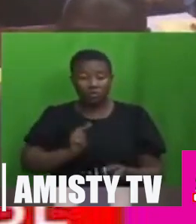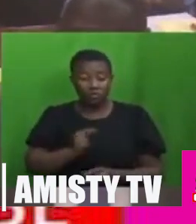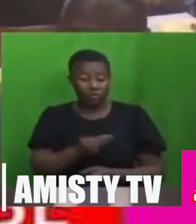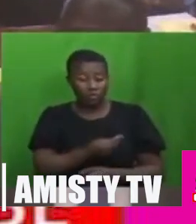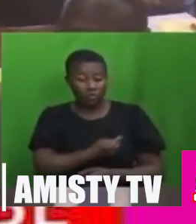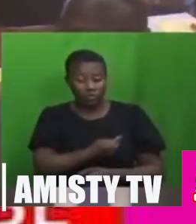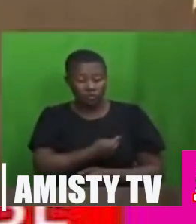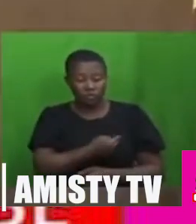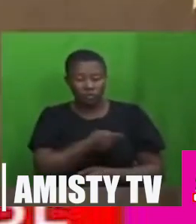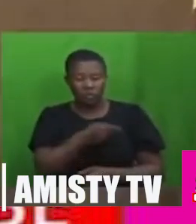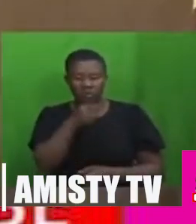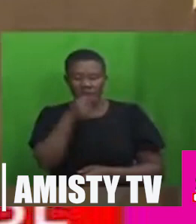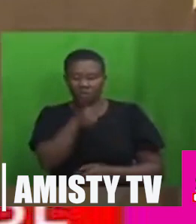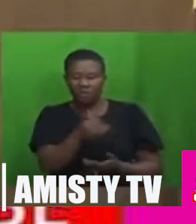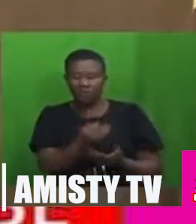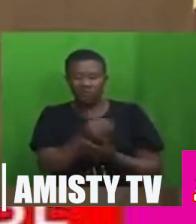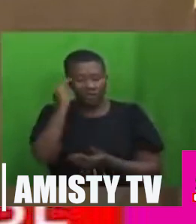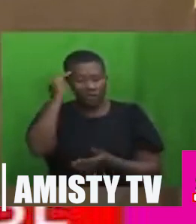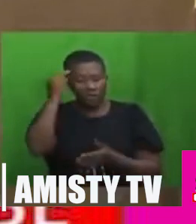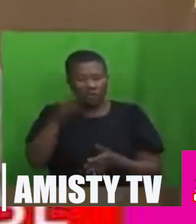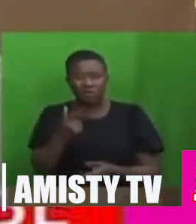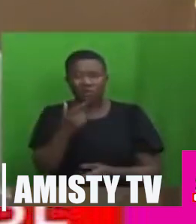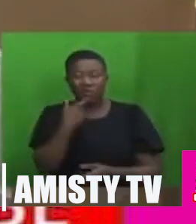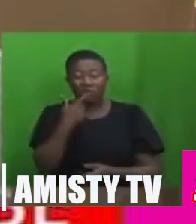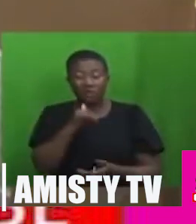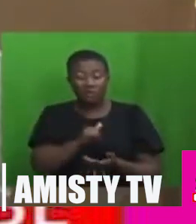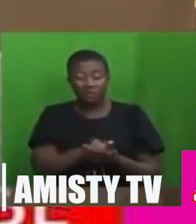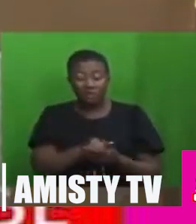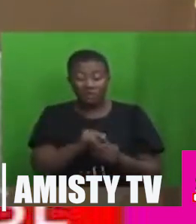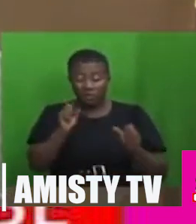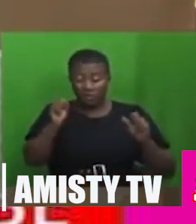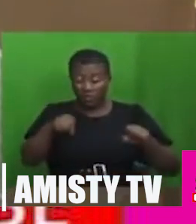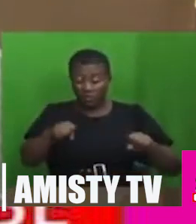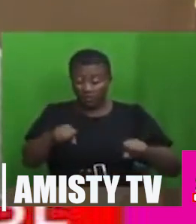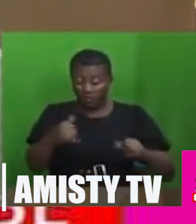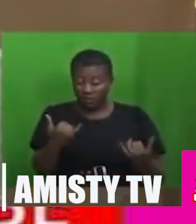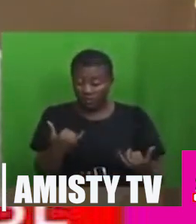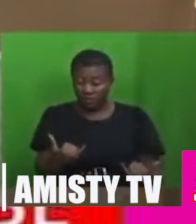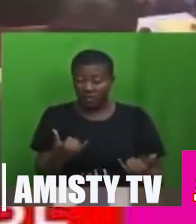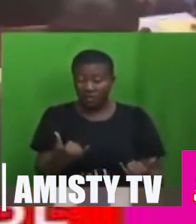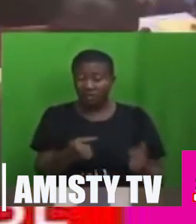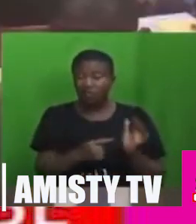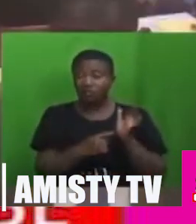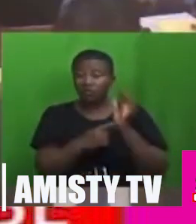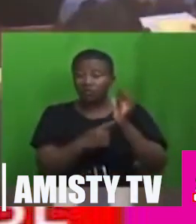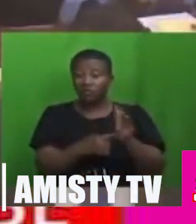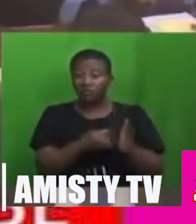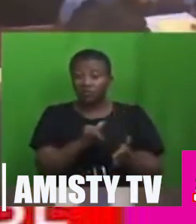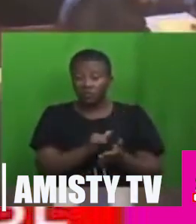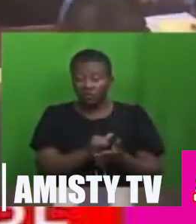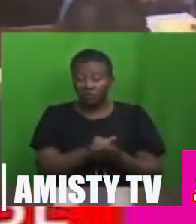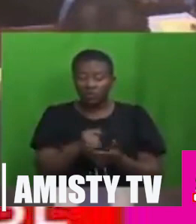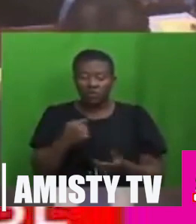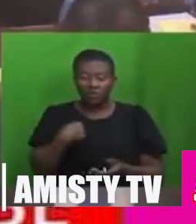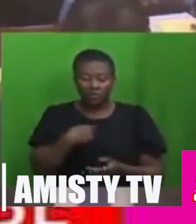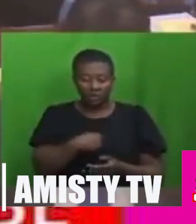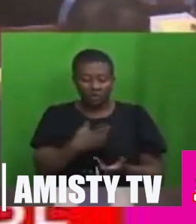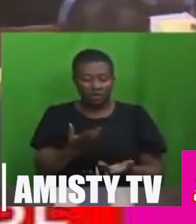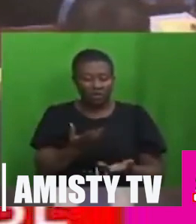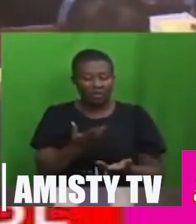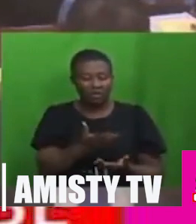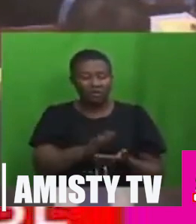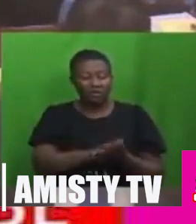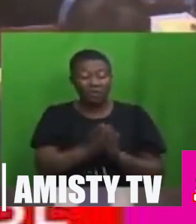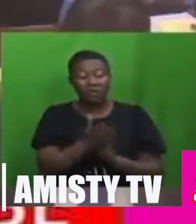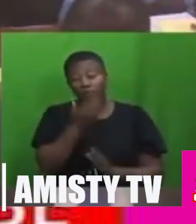he said that the performance so far shows that we have turned the corner. Unfortunately, Mr.